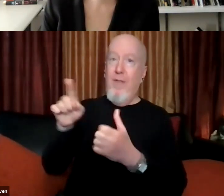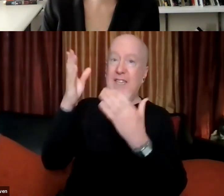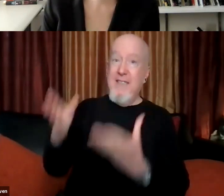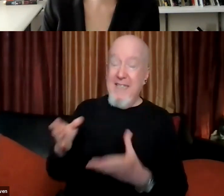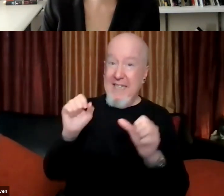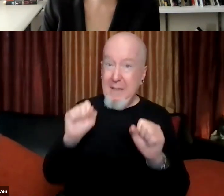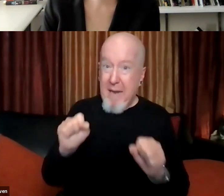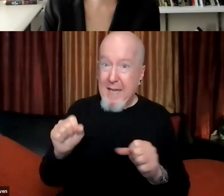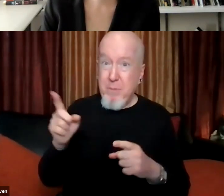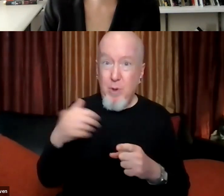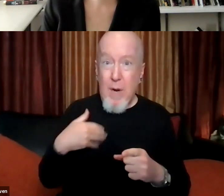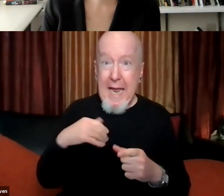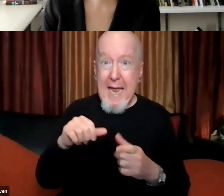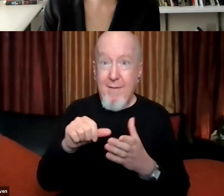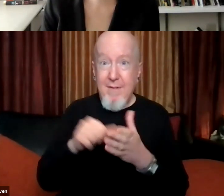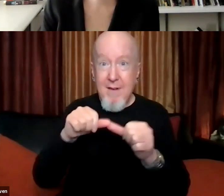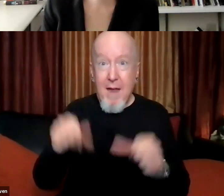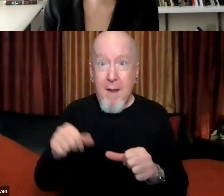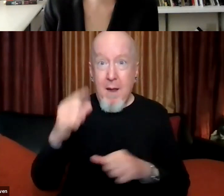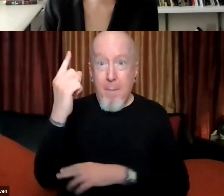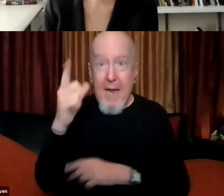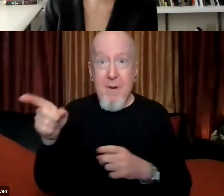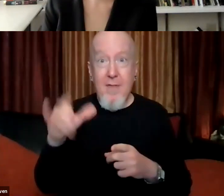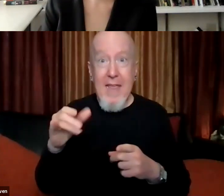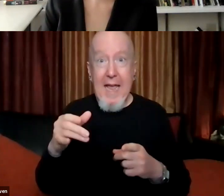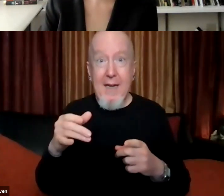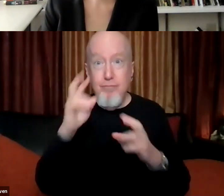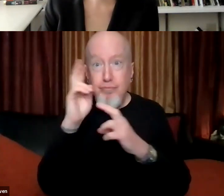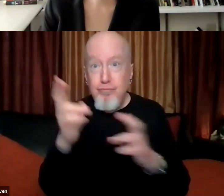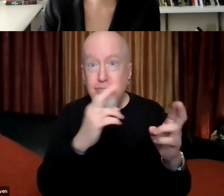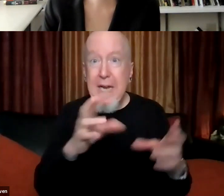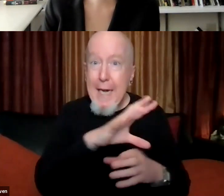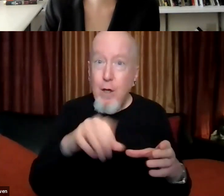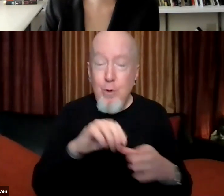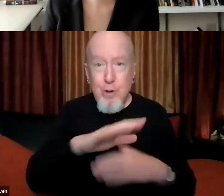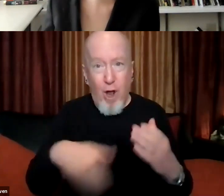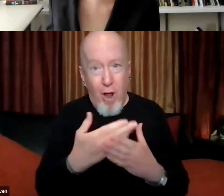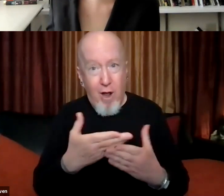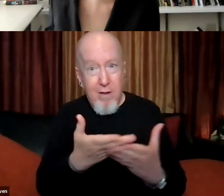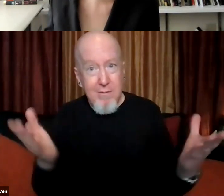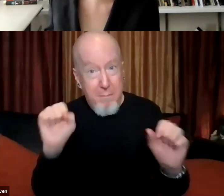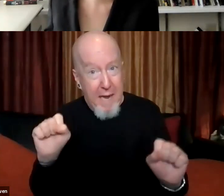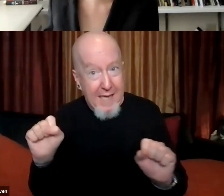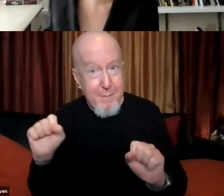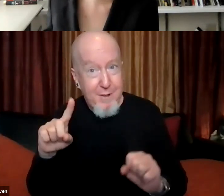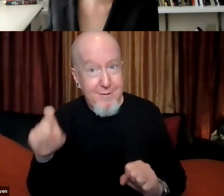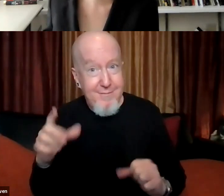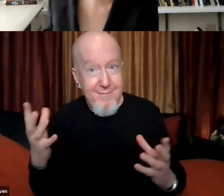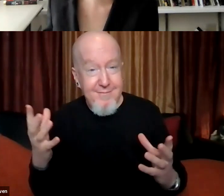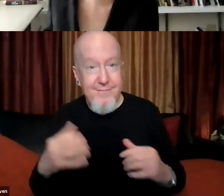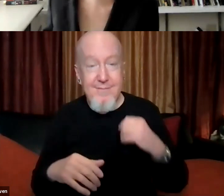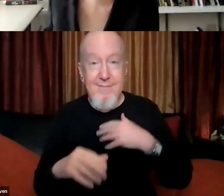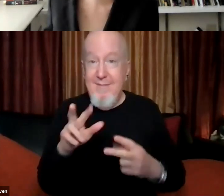-inclusive monument, right? I'm interested in knowing your thoughts on that. Either one of you can start.